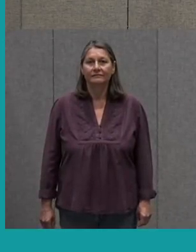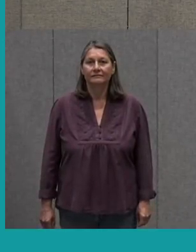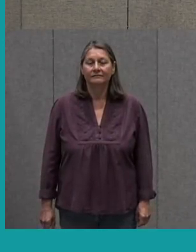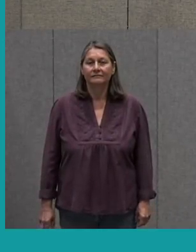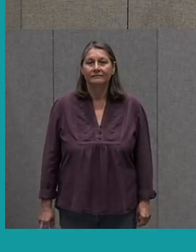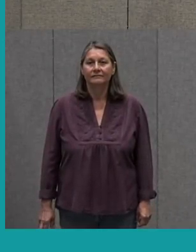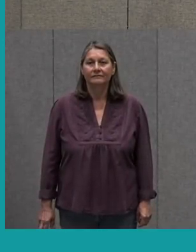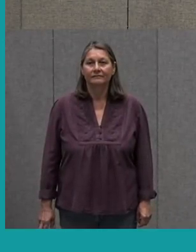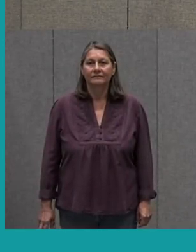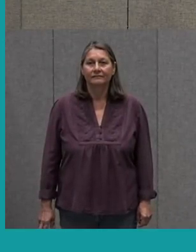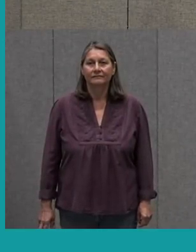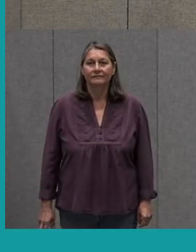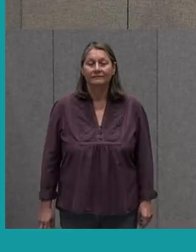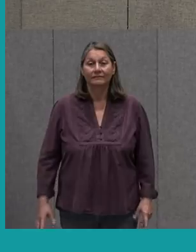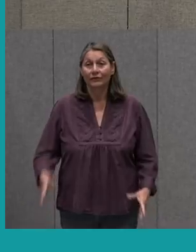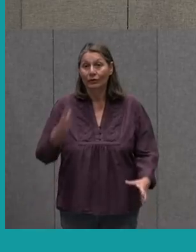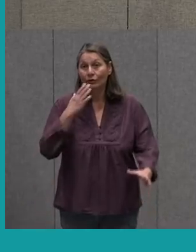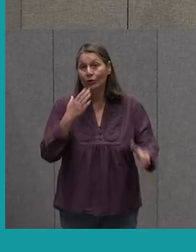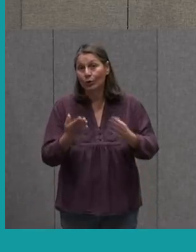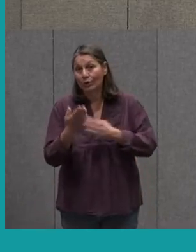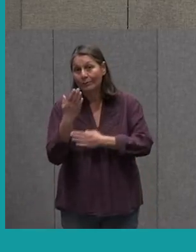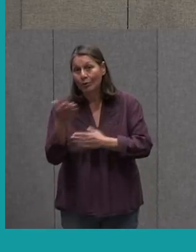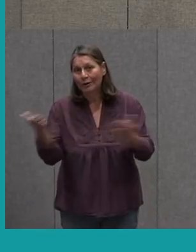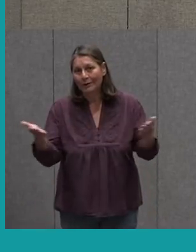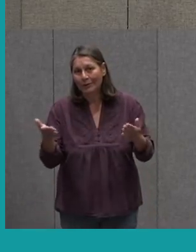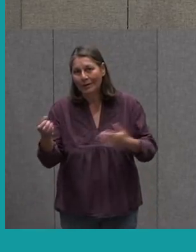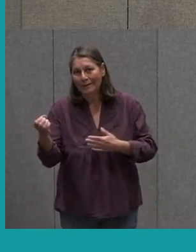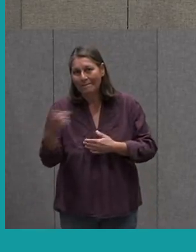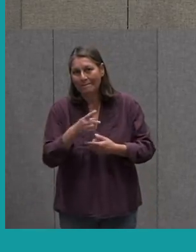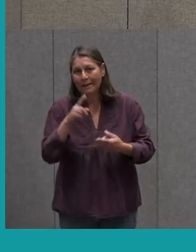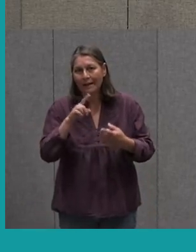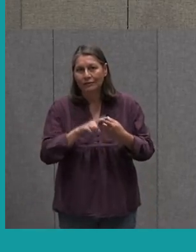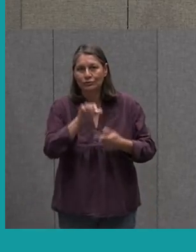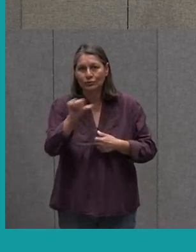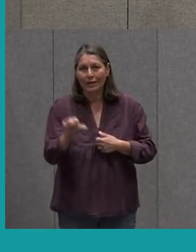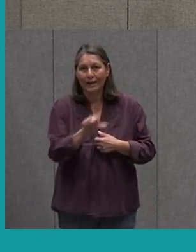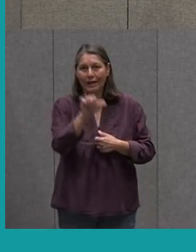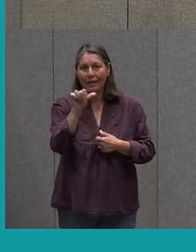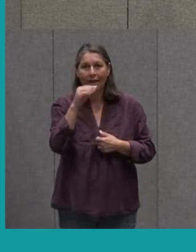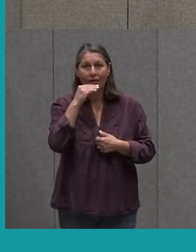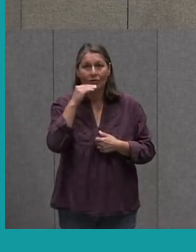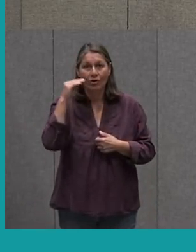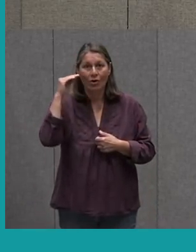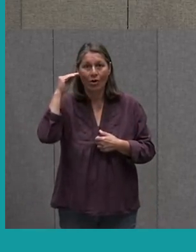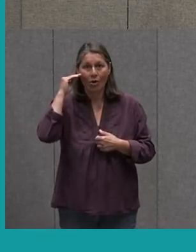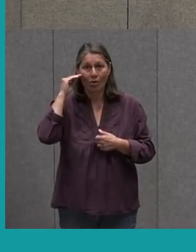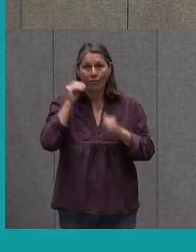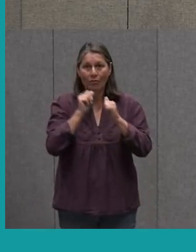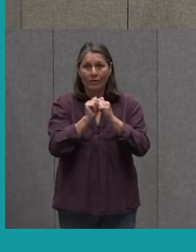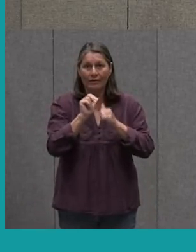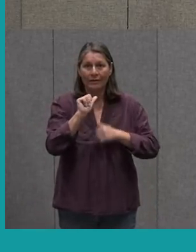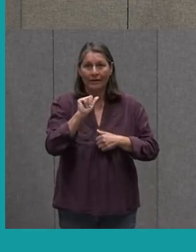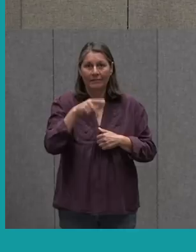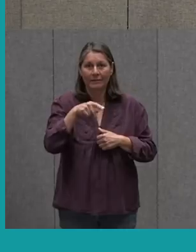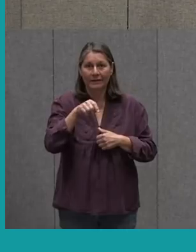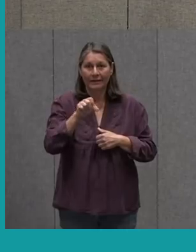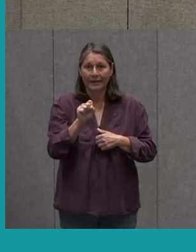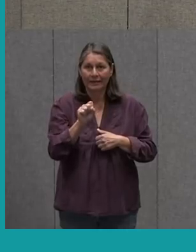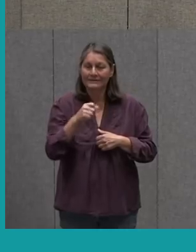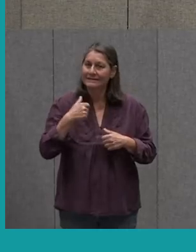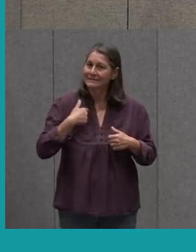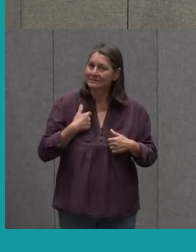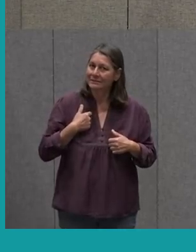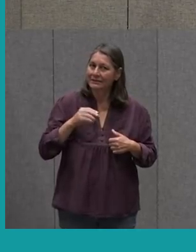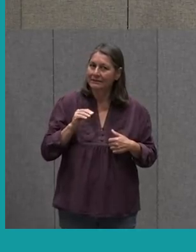One Good Morning Welcome Back To At Home At APS It's Miss Taurus Again How Are You Guys